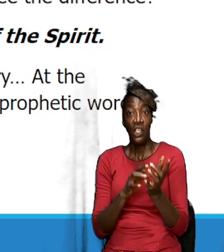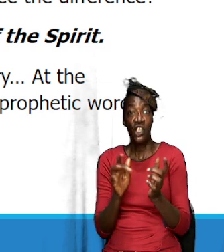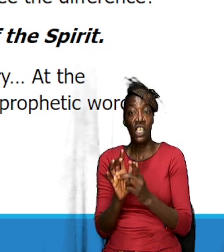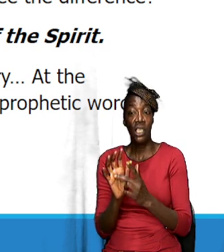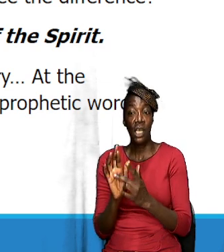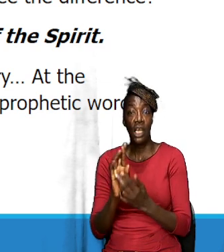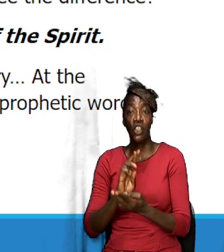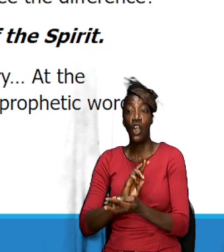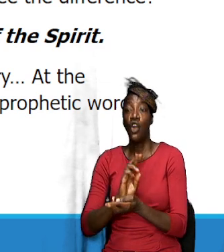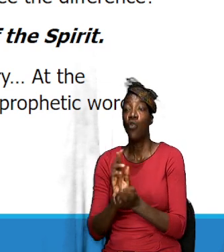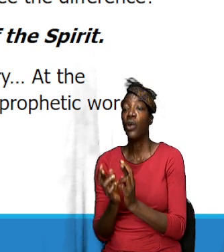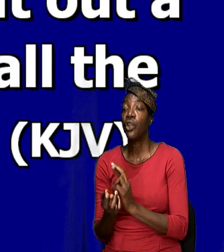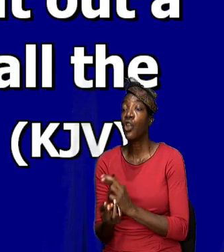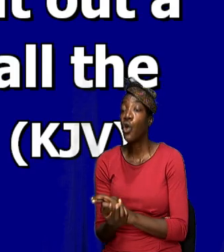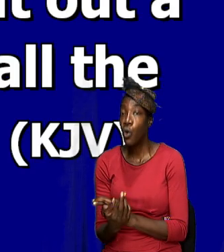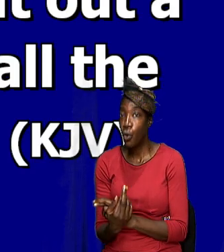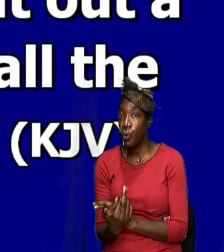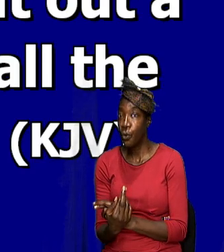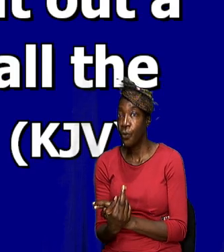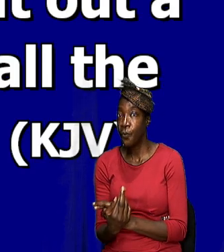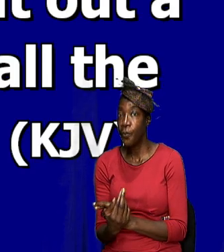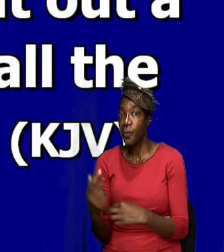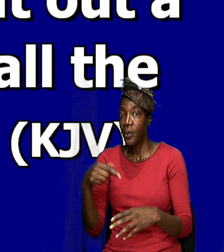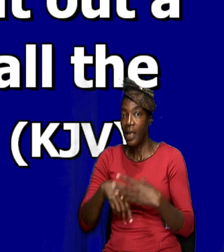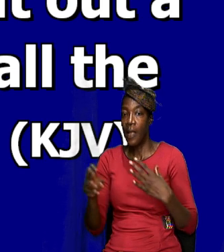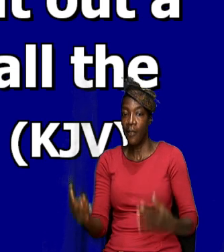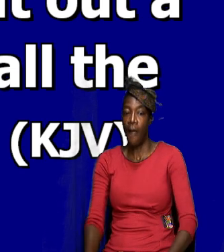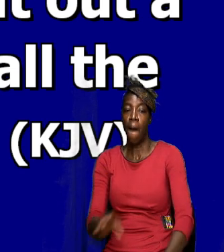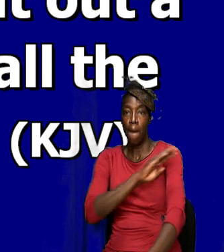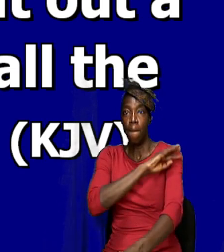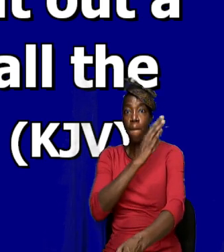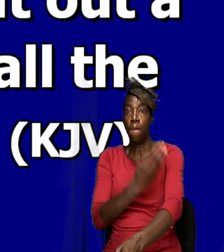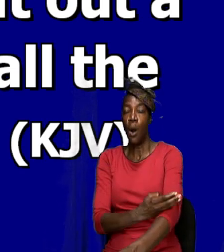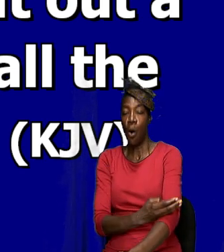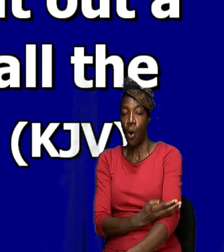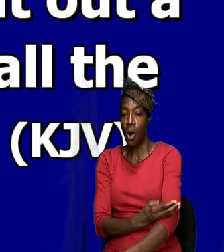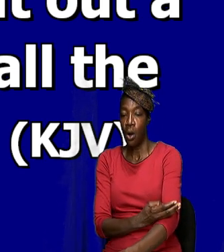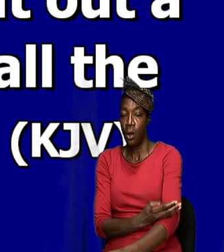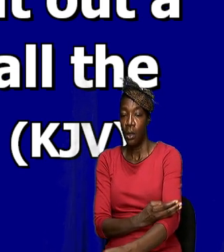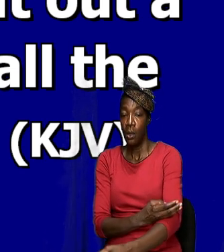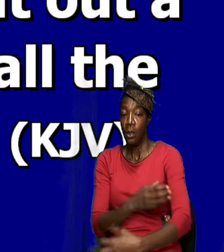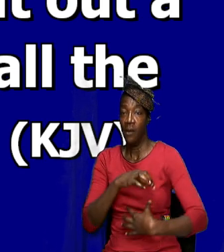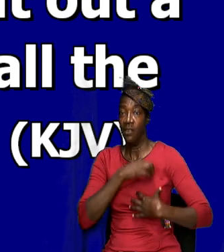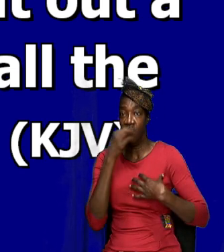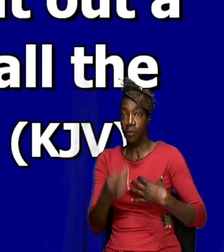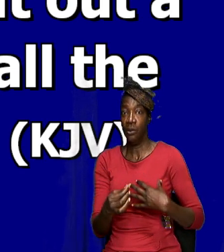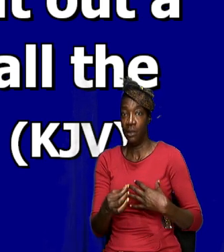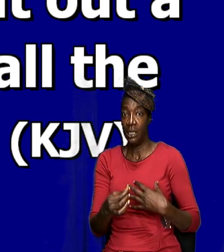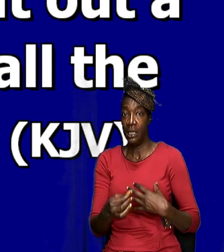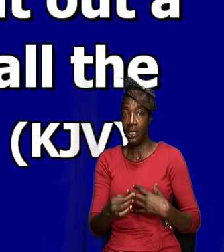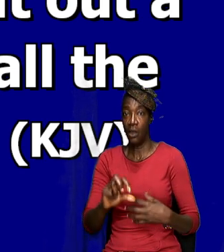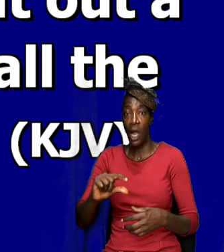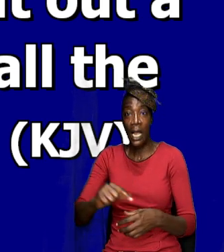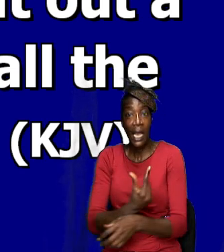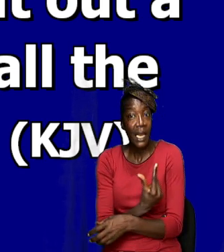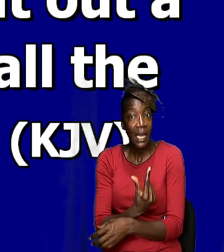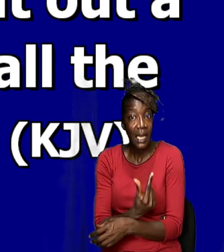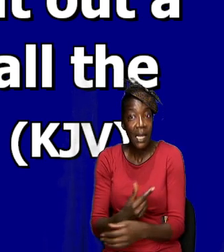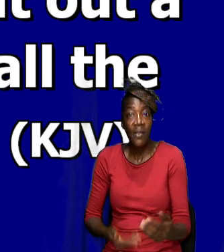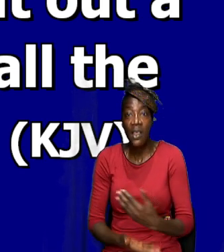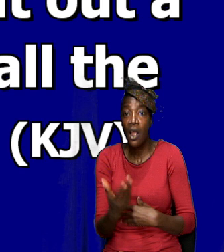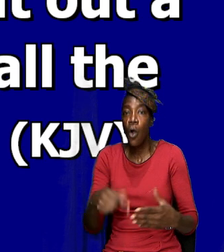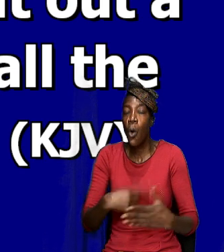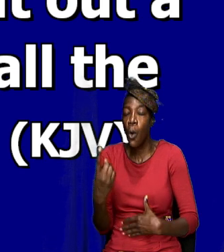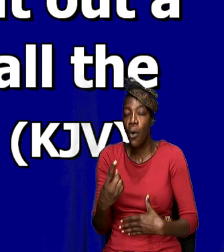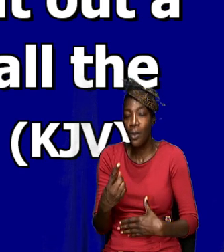Jesus returned in the power of the Spirit into Galilee and there went out a